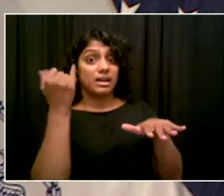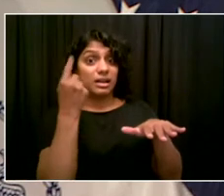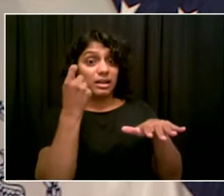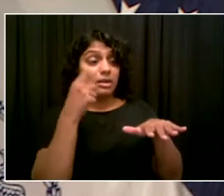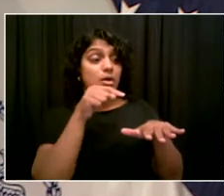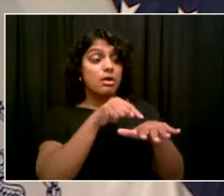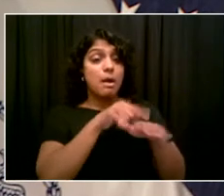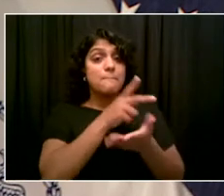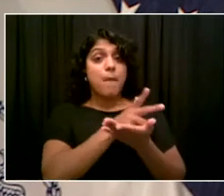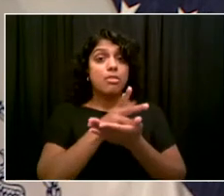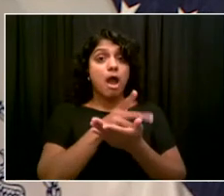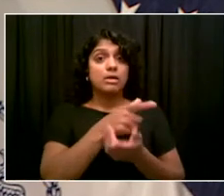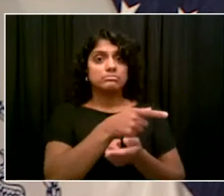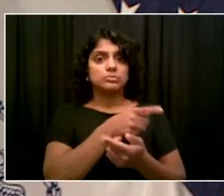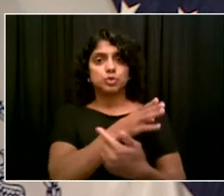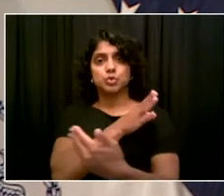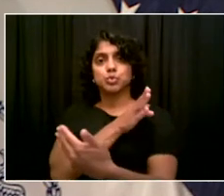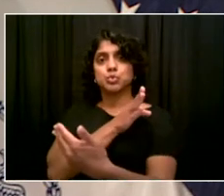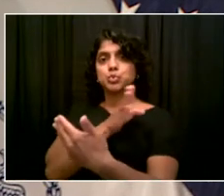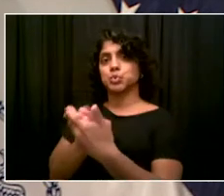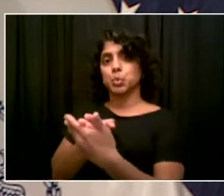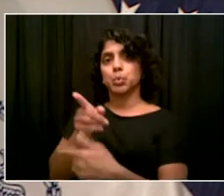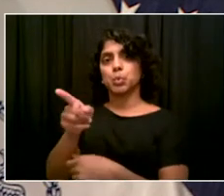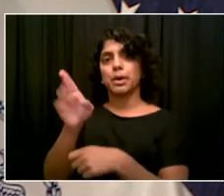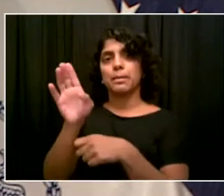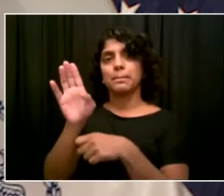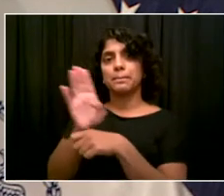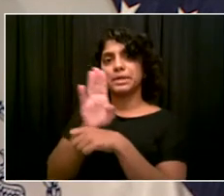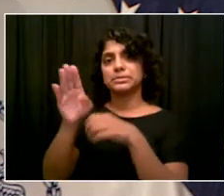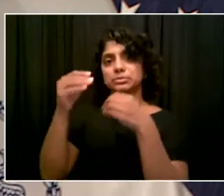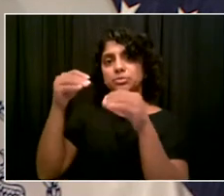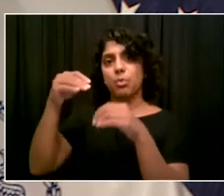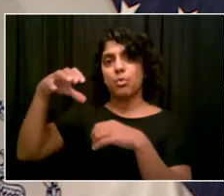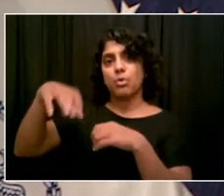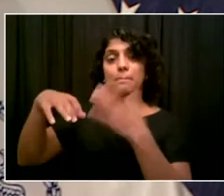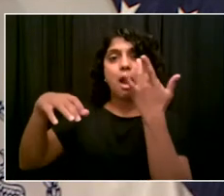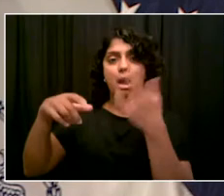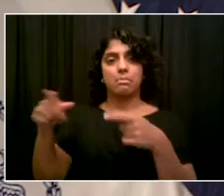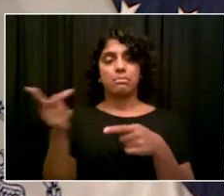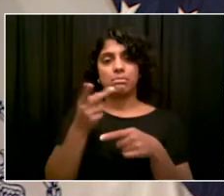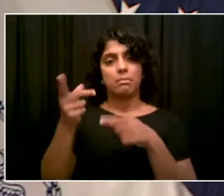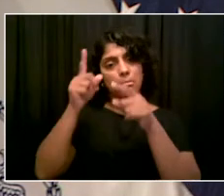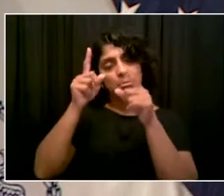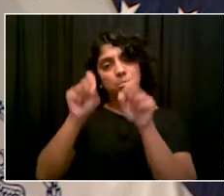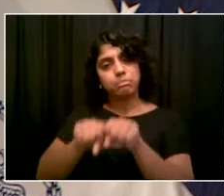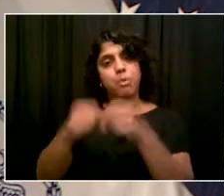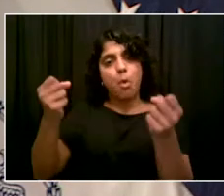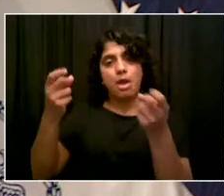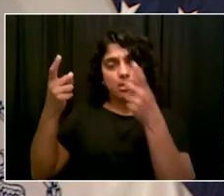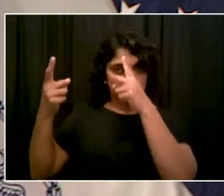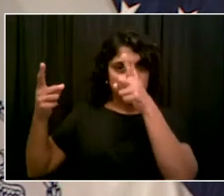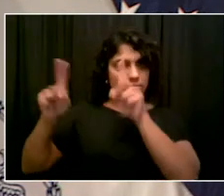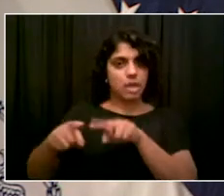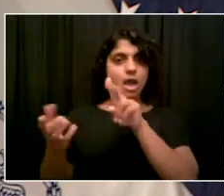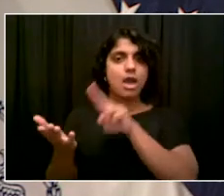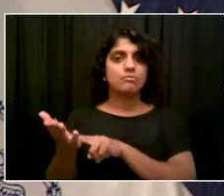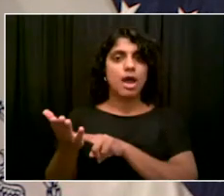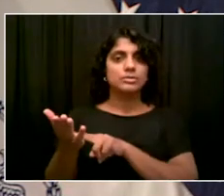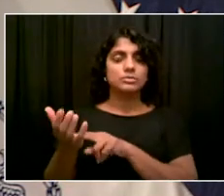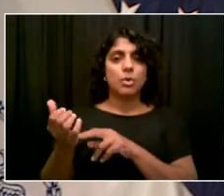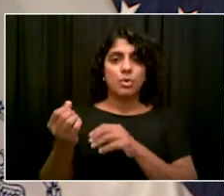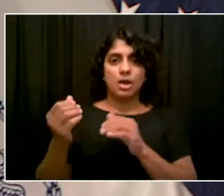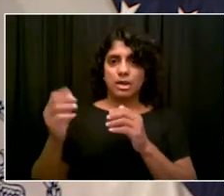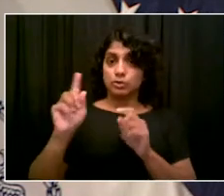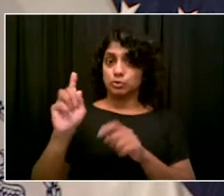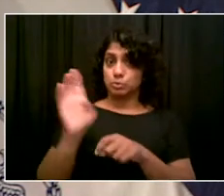deals. And that in and of itself is a question, but that's not this question. There's no timeline for the redevelopment.